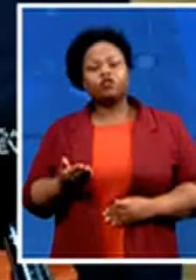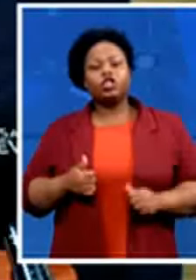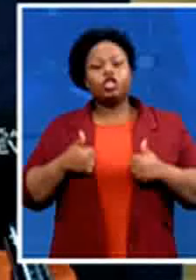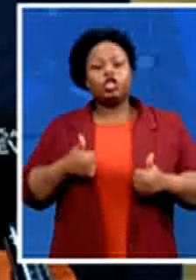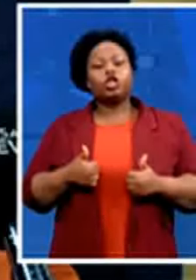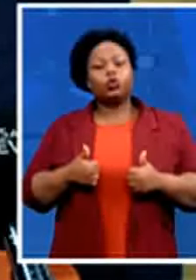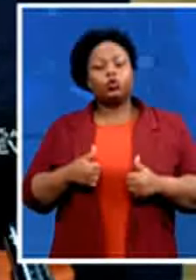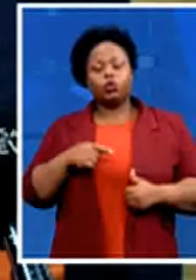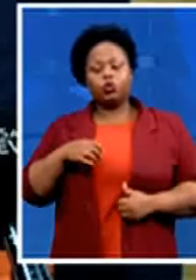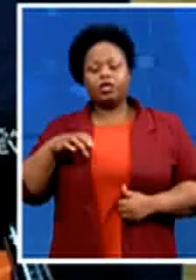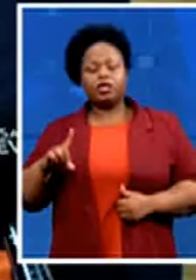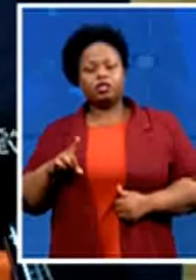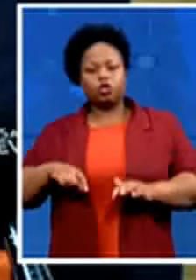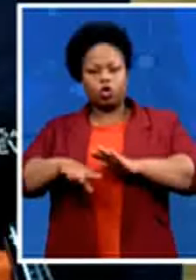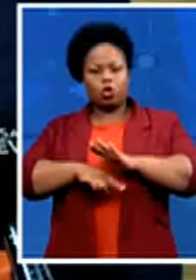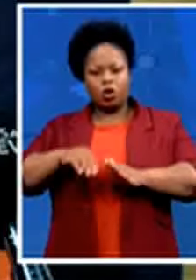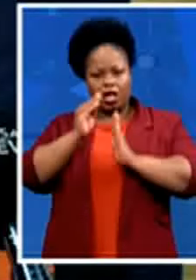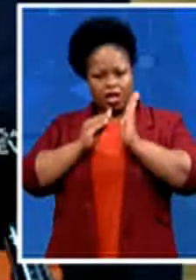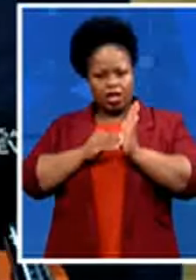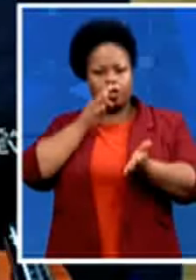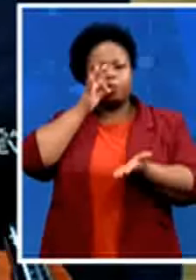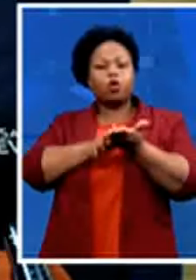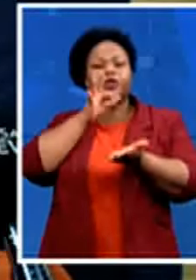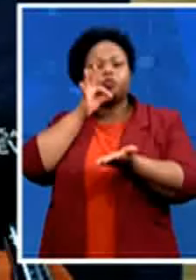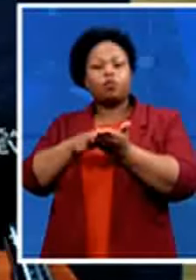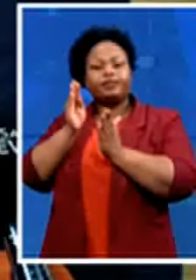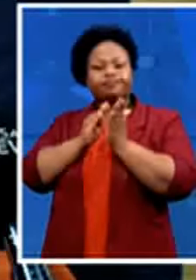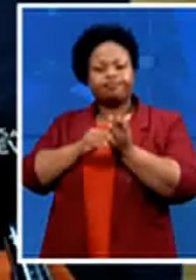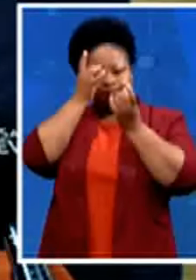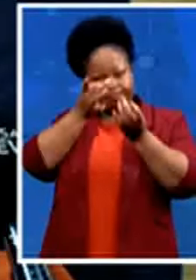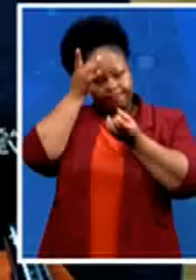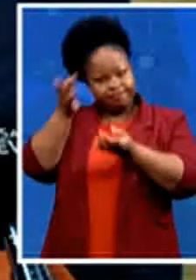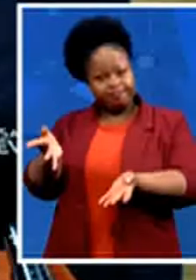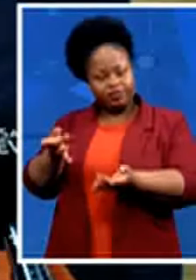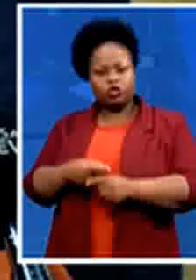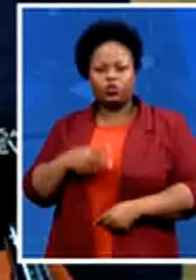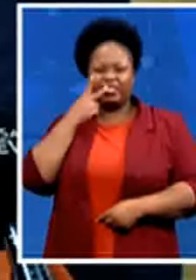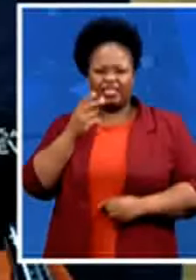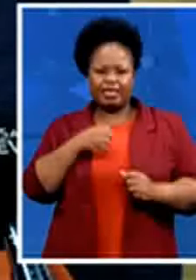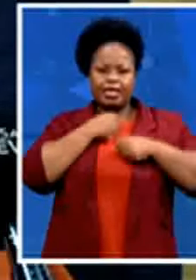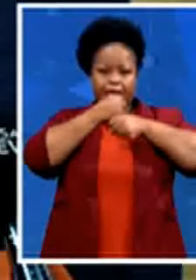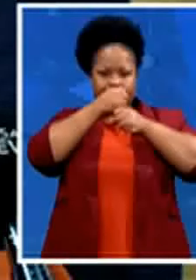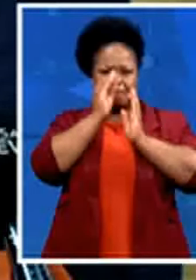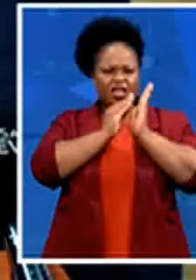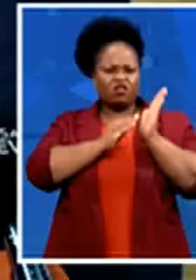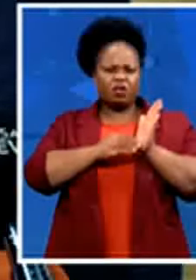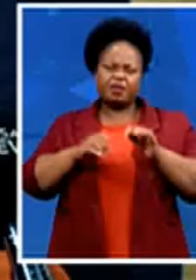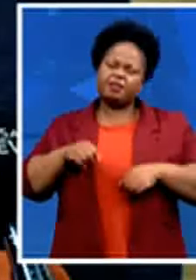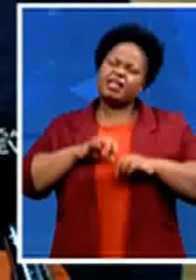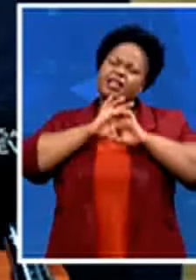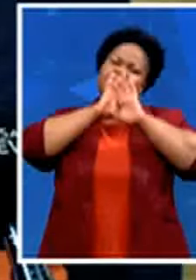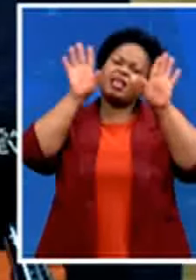you will see that our manifesto is written in plain clear language that everyone can understand